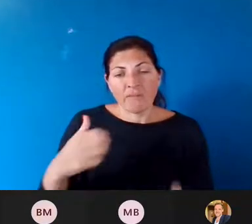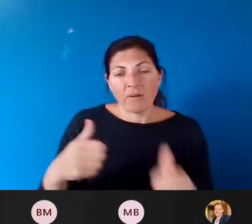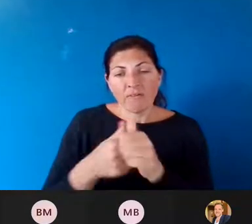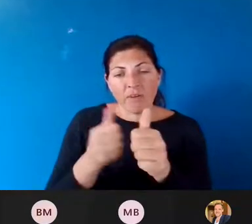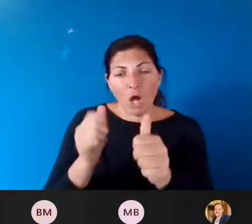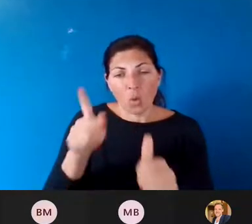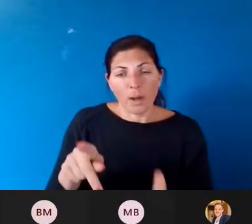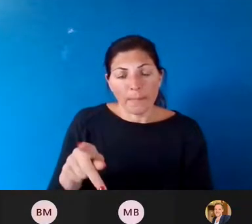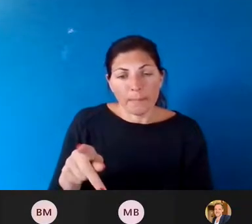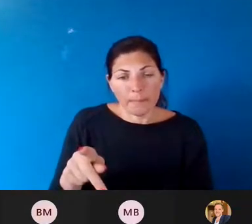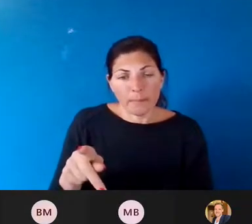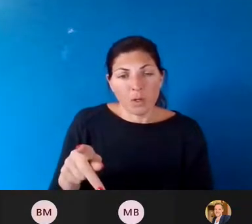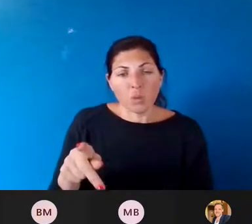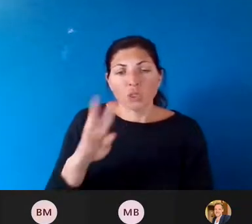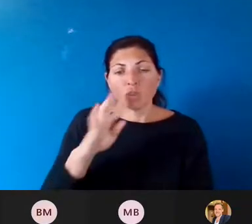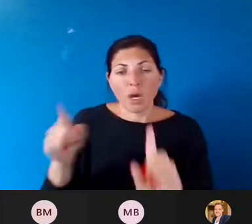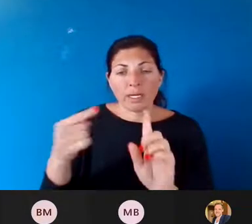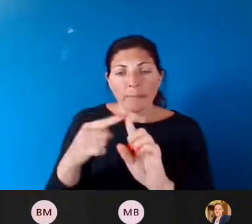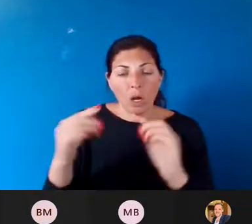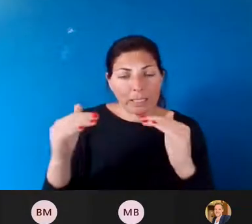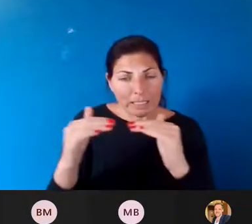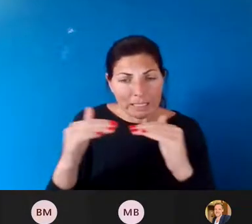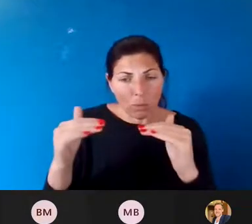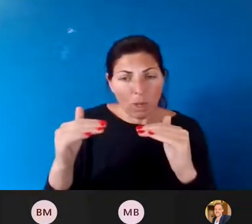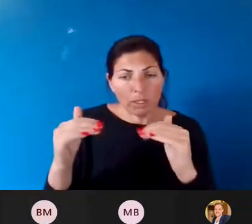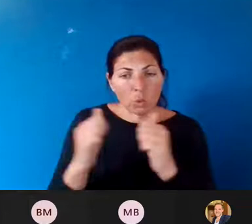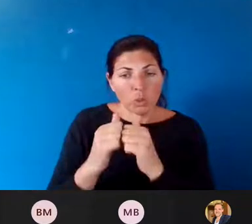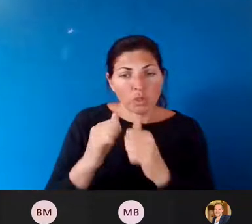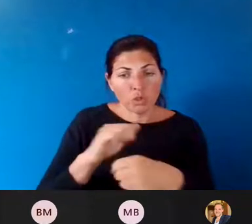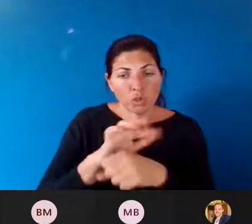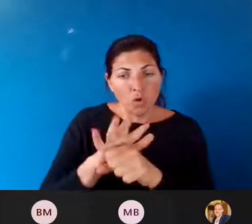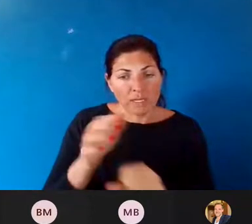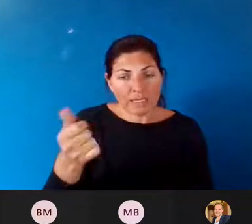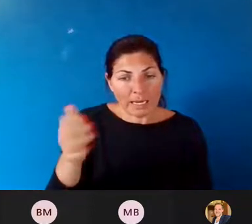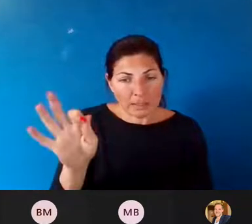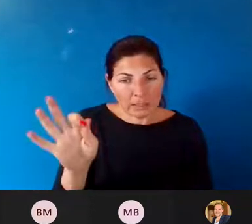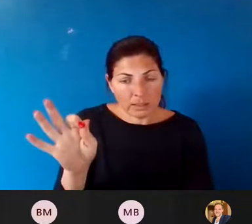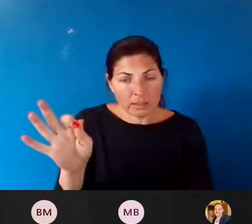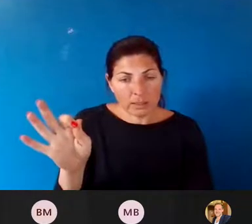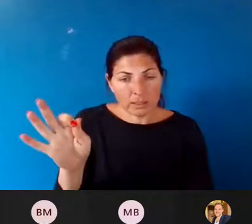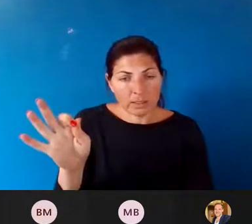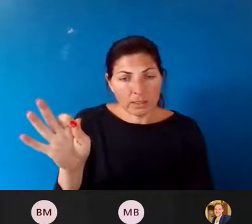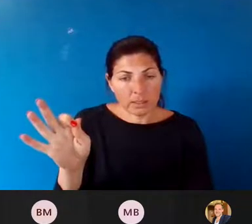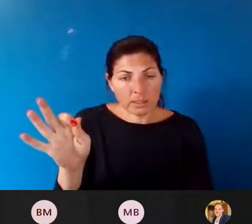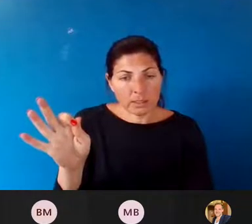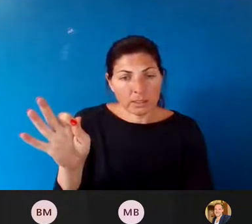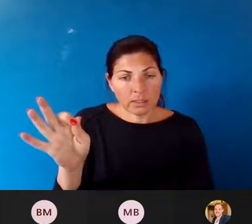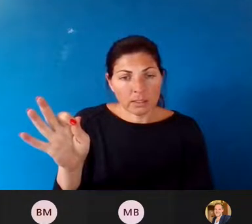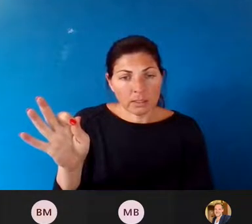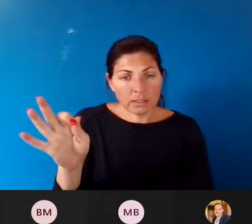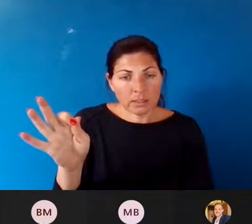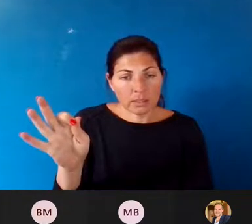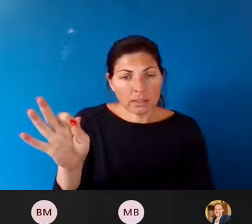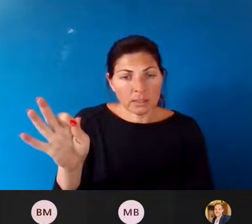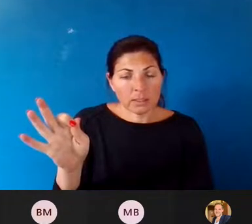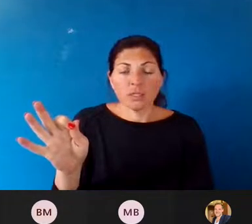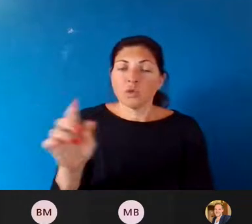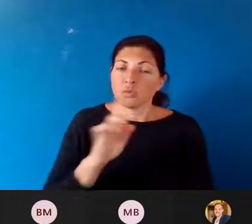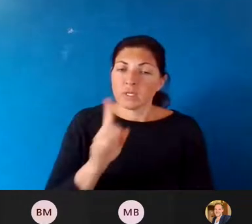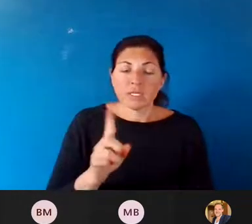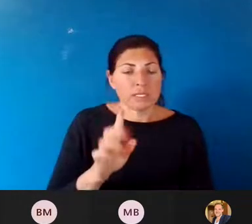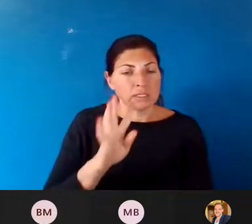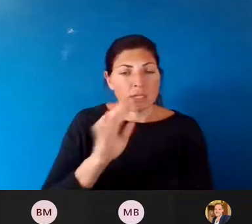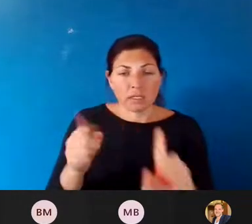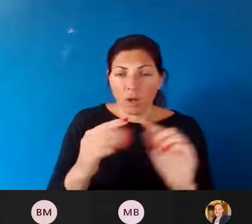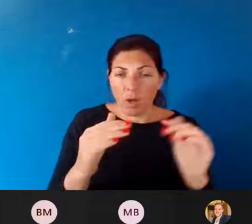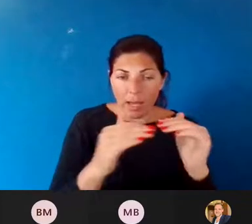unequal burden of COVID-19, it has shed light on the importance of focusing on the social determinants of health and equity,